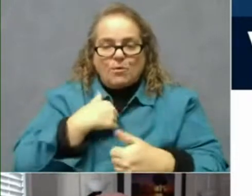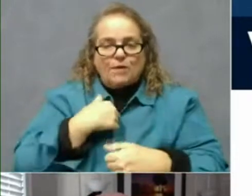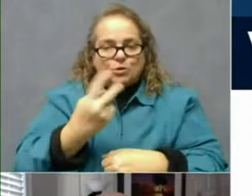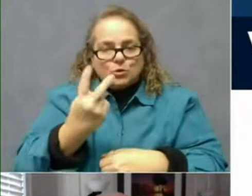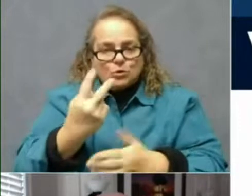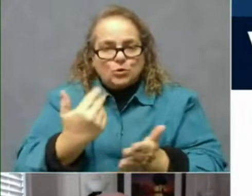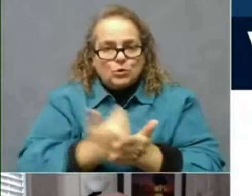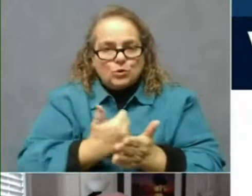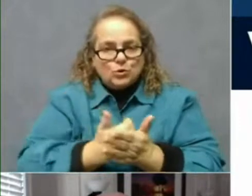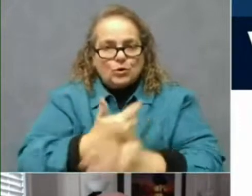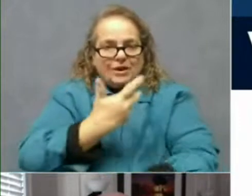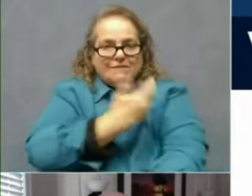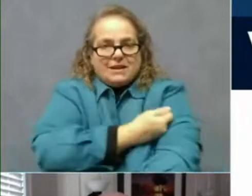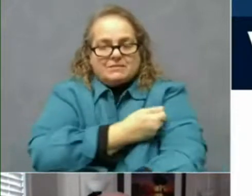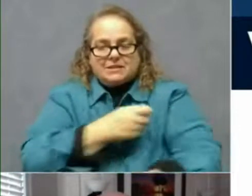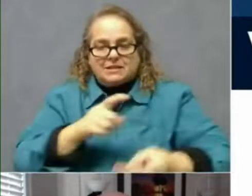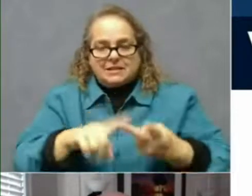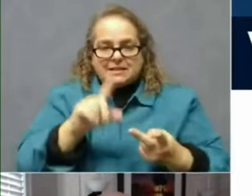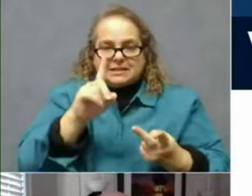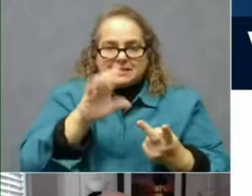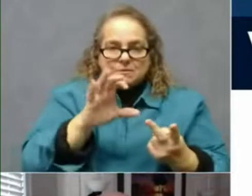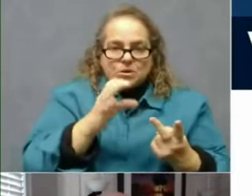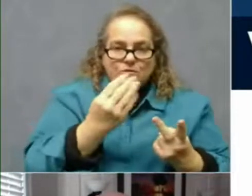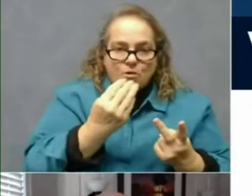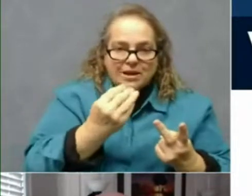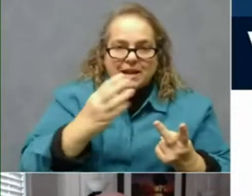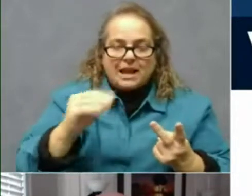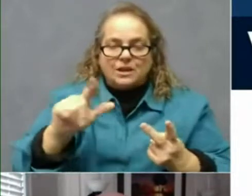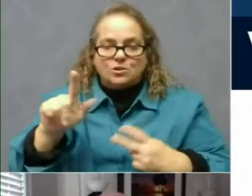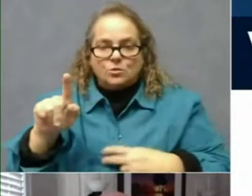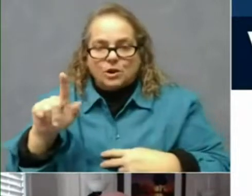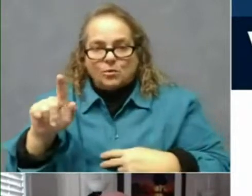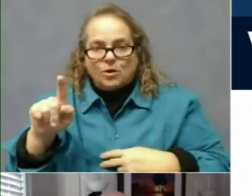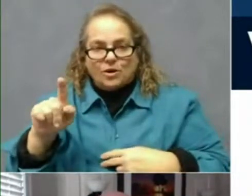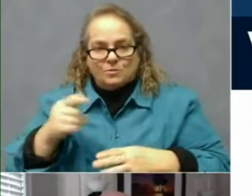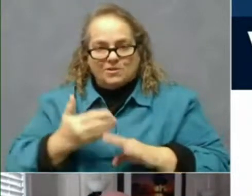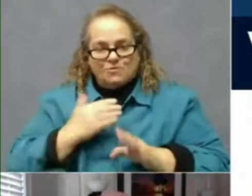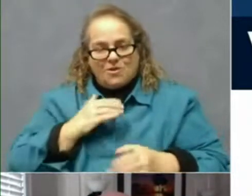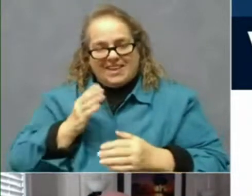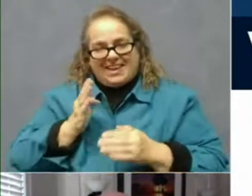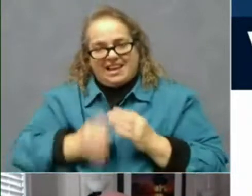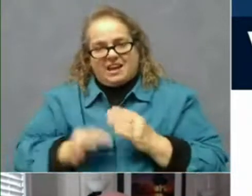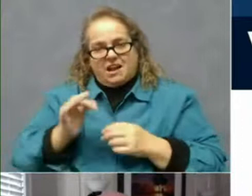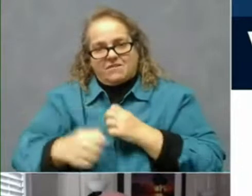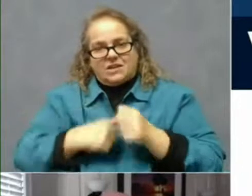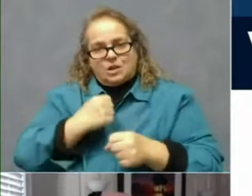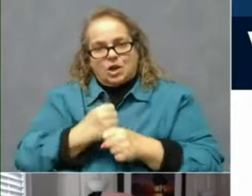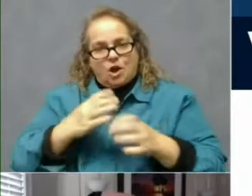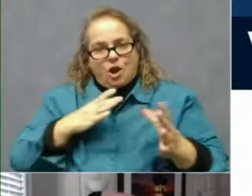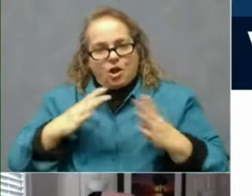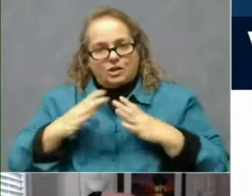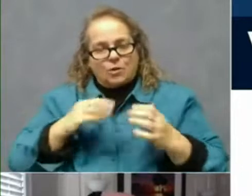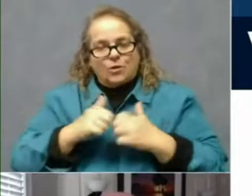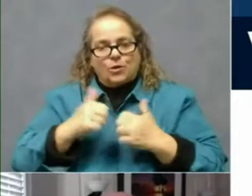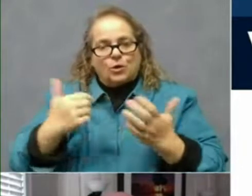14th and 21st, right before the end of the year holidays, with new guidance for both. They were special storage